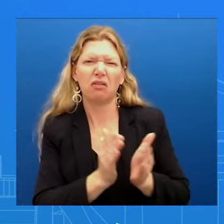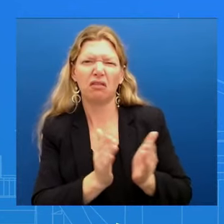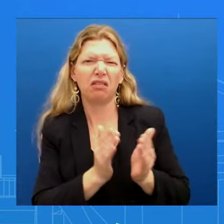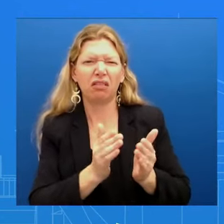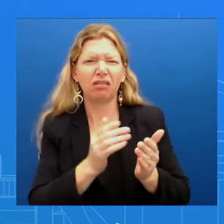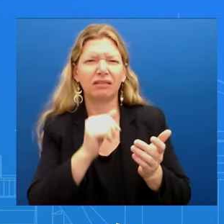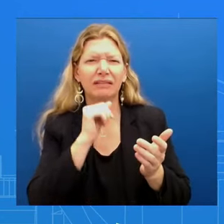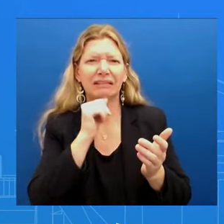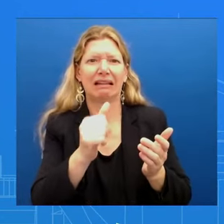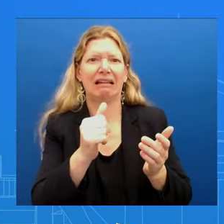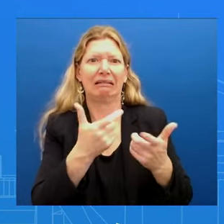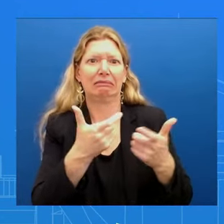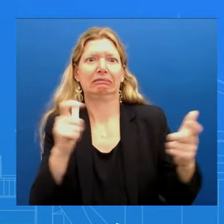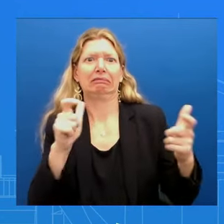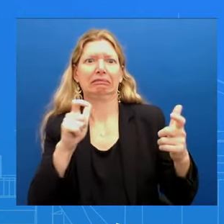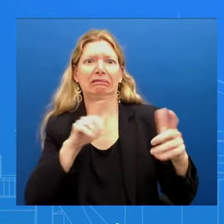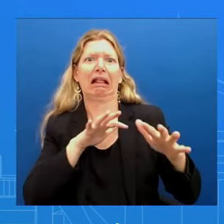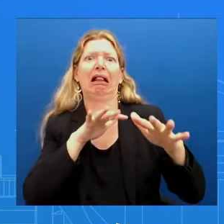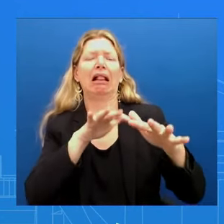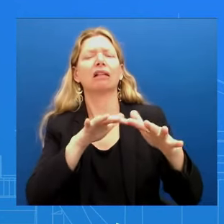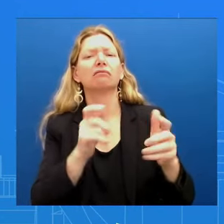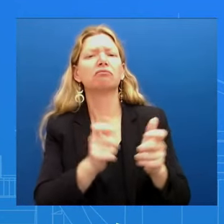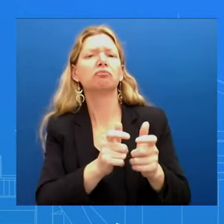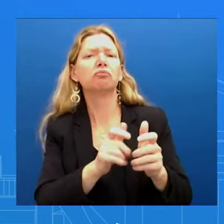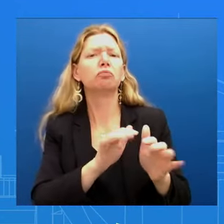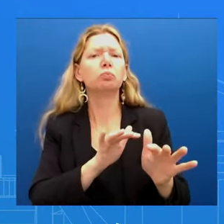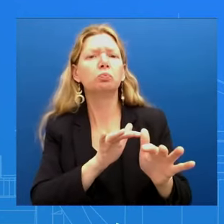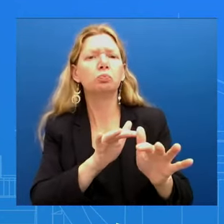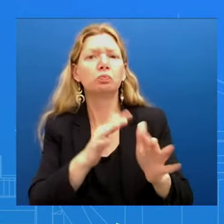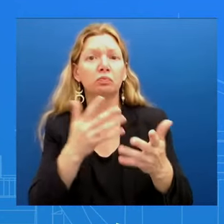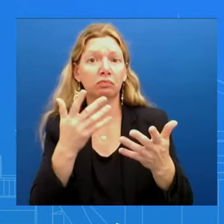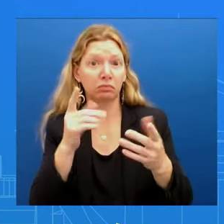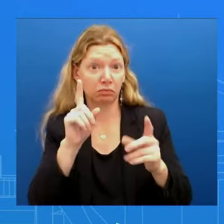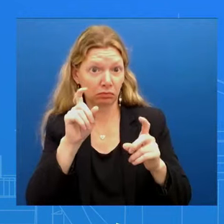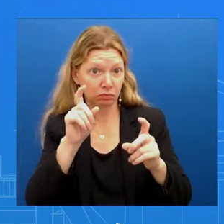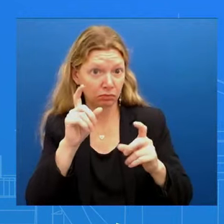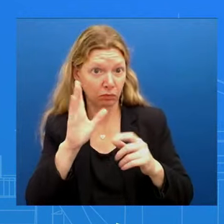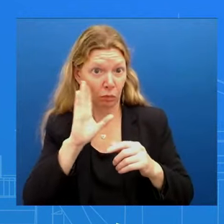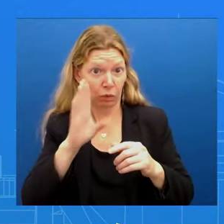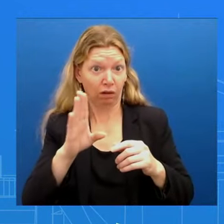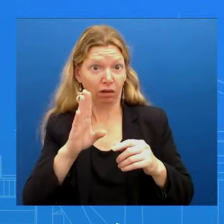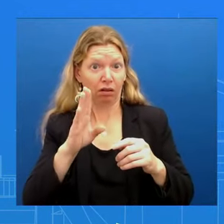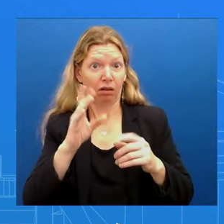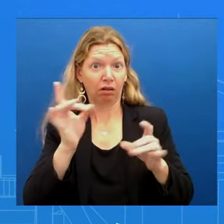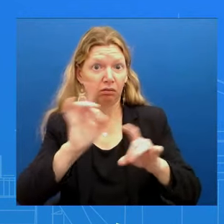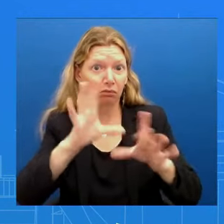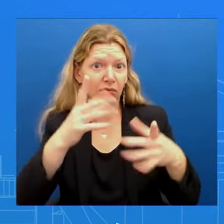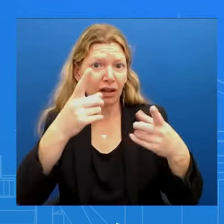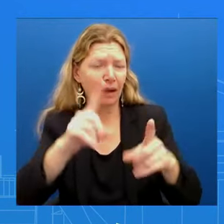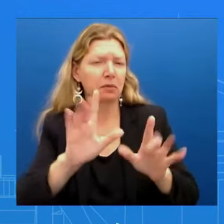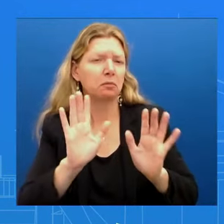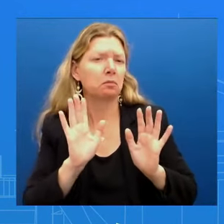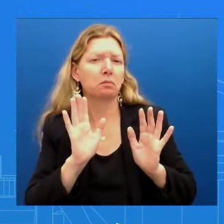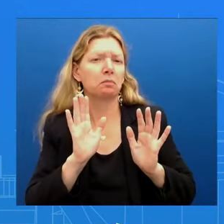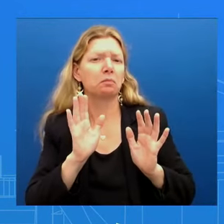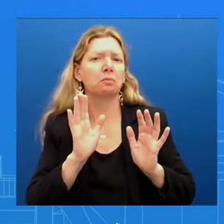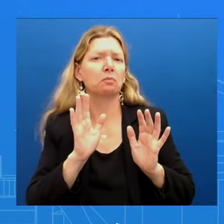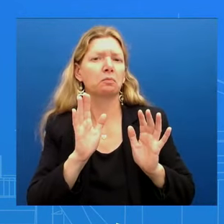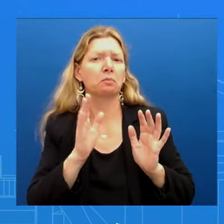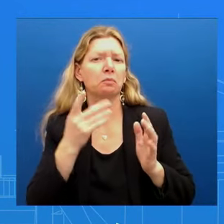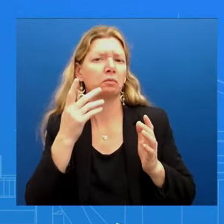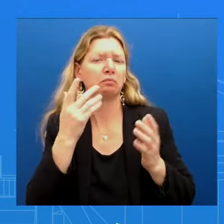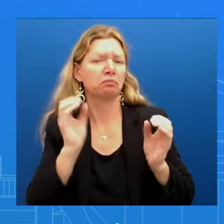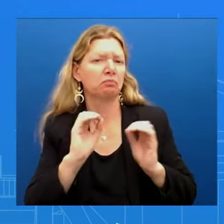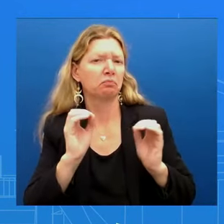be hostilities or that the Venezuelan military would be capable of conducting any significant military activities there